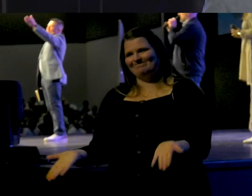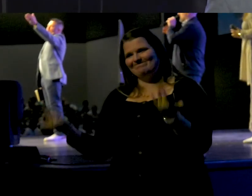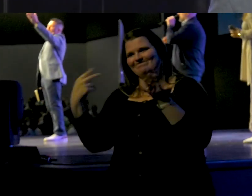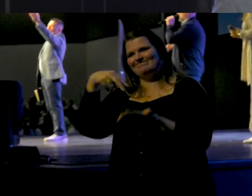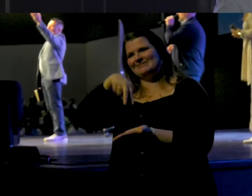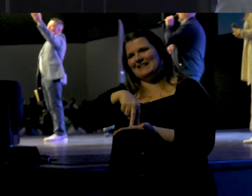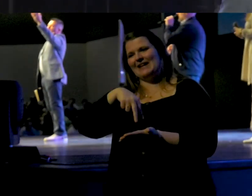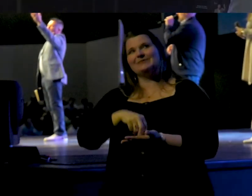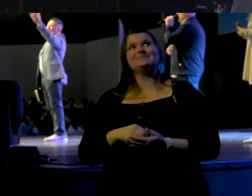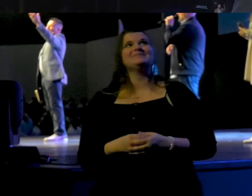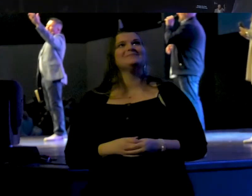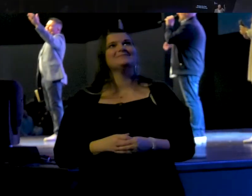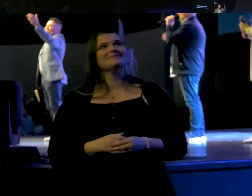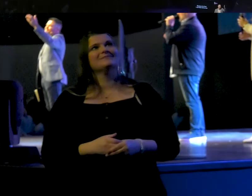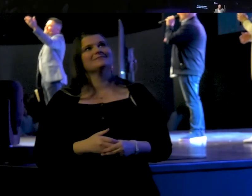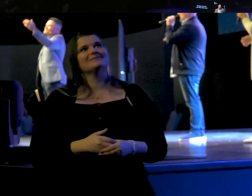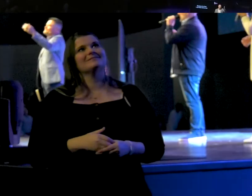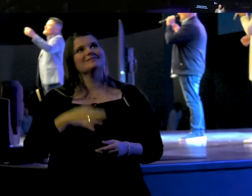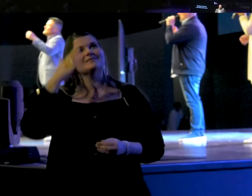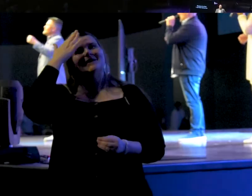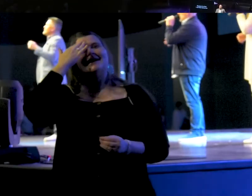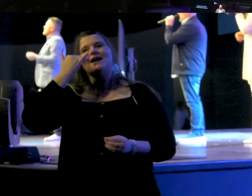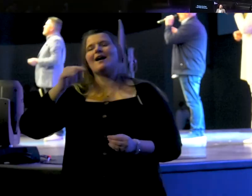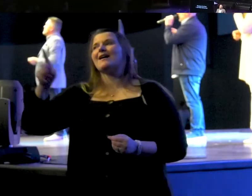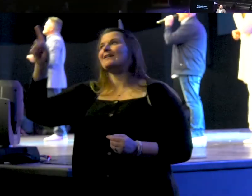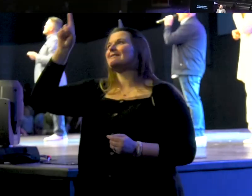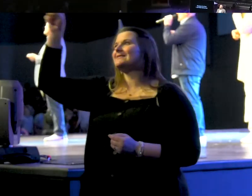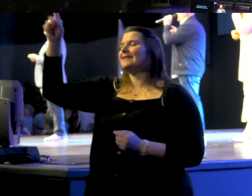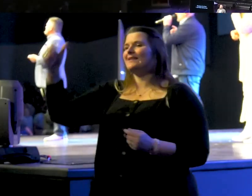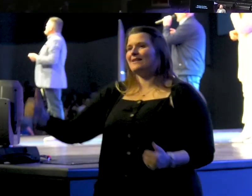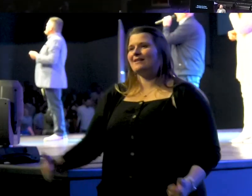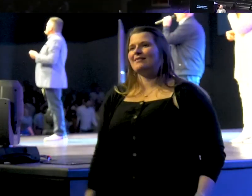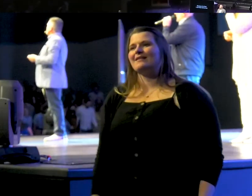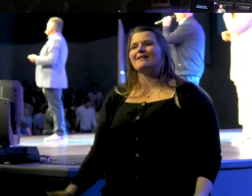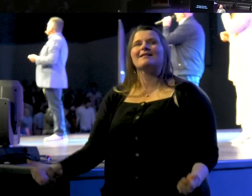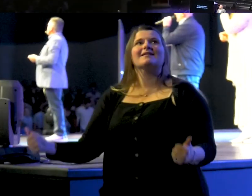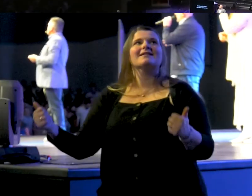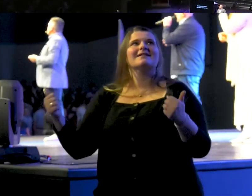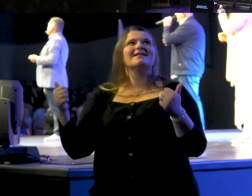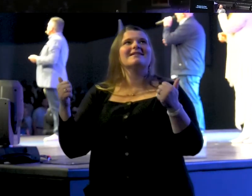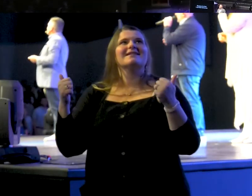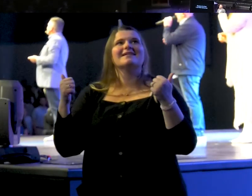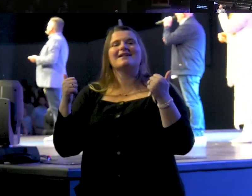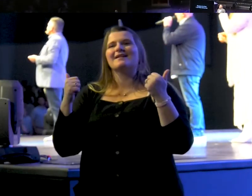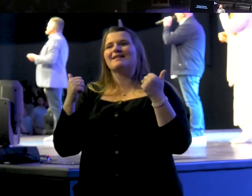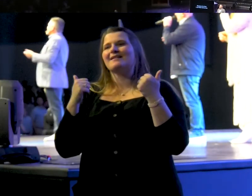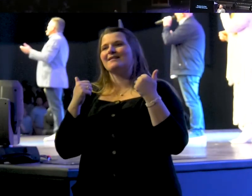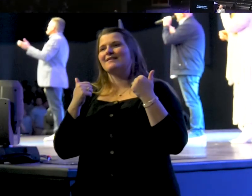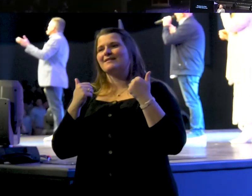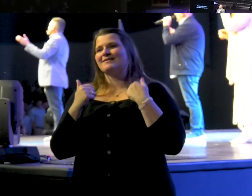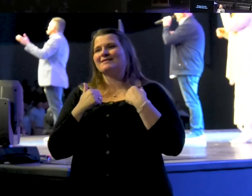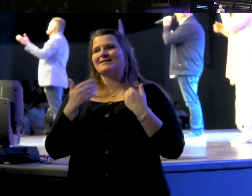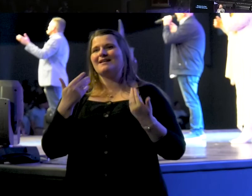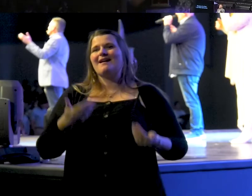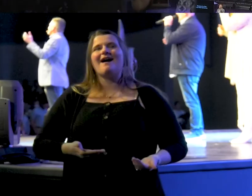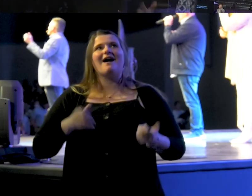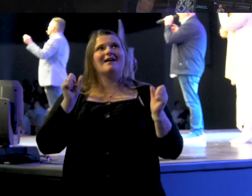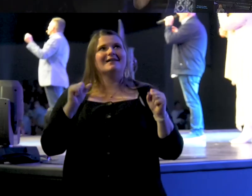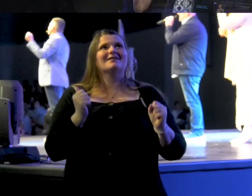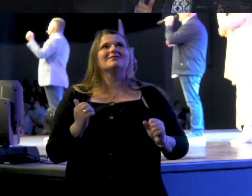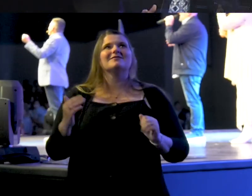stand together. Would you sing with me? Because He lives, it out, church.